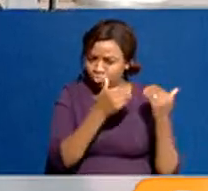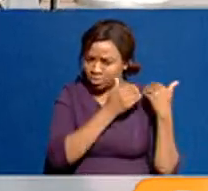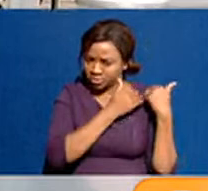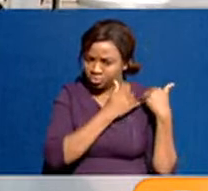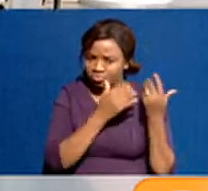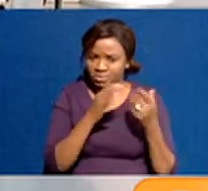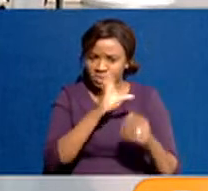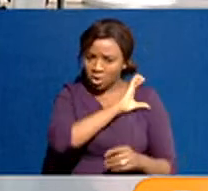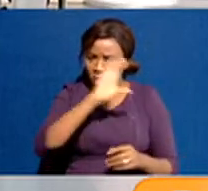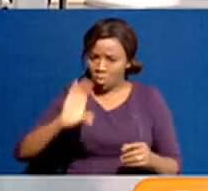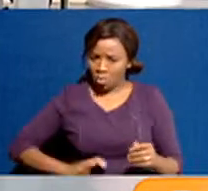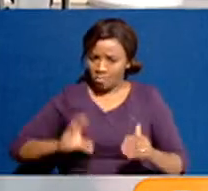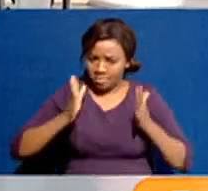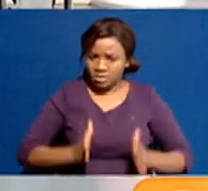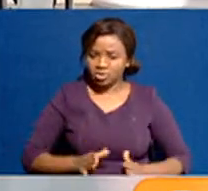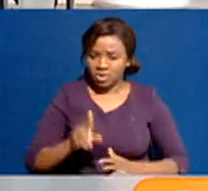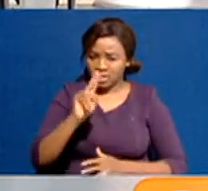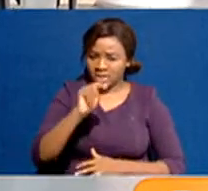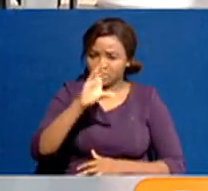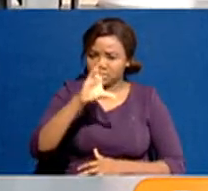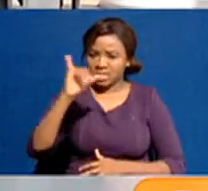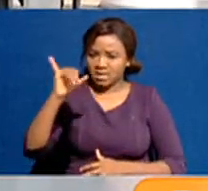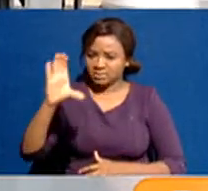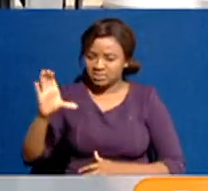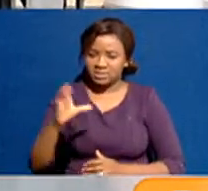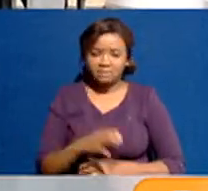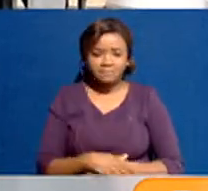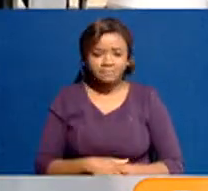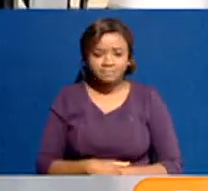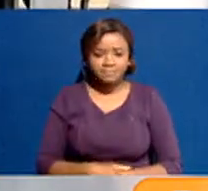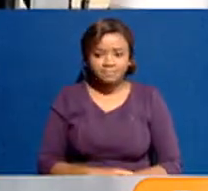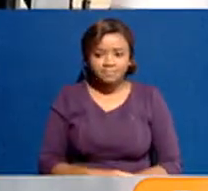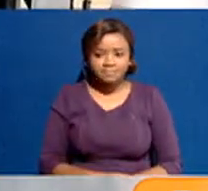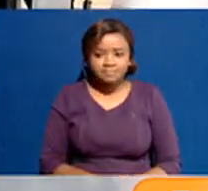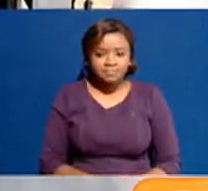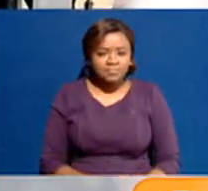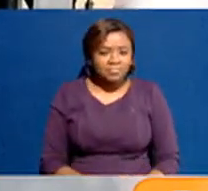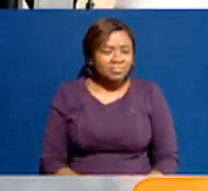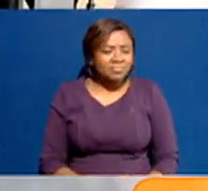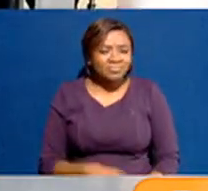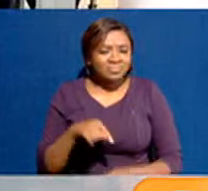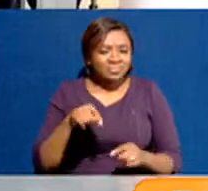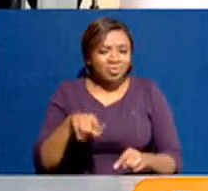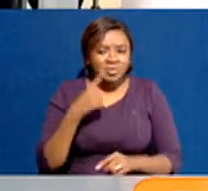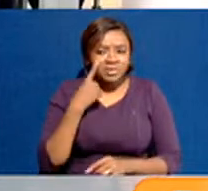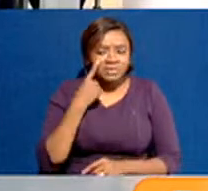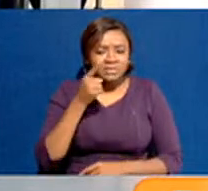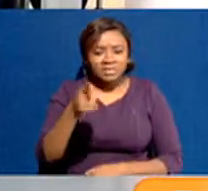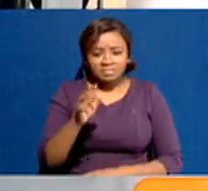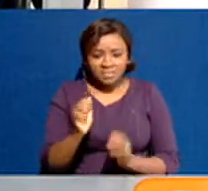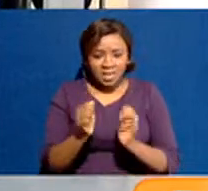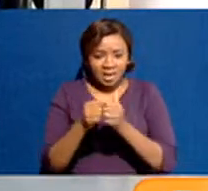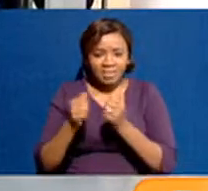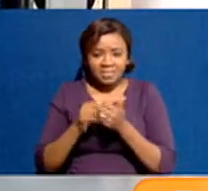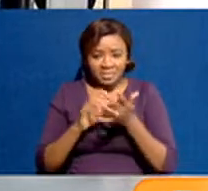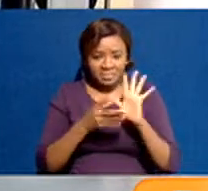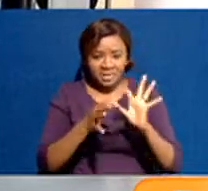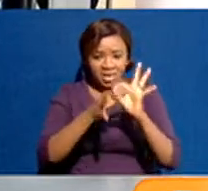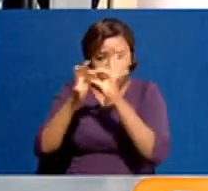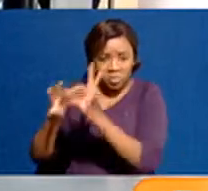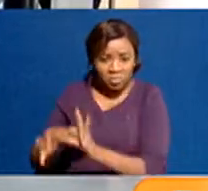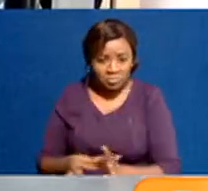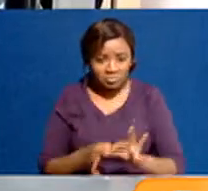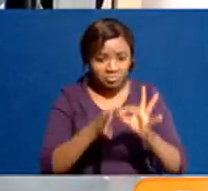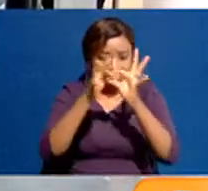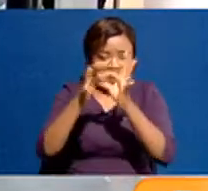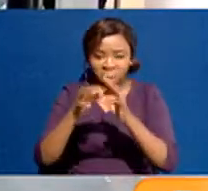Again, and I asked you this same question last week, a day like today. What we saw today was not cohesive in any